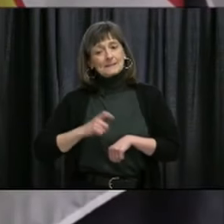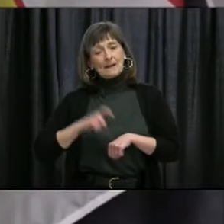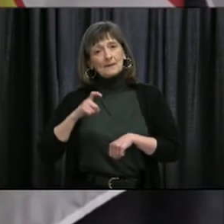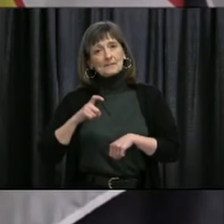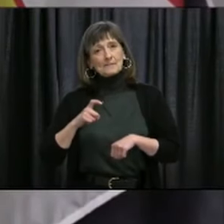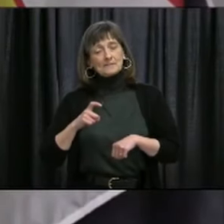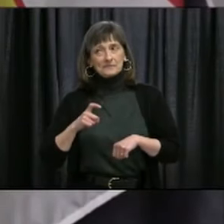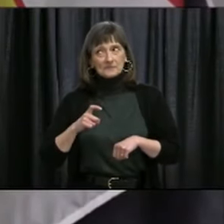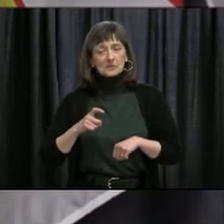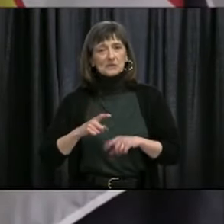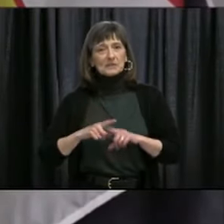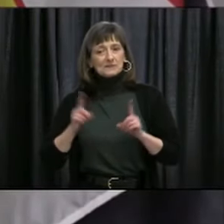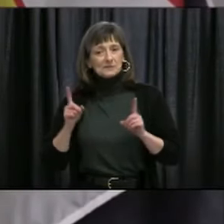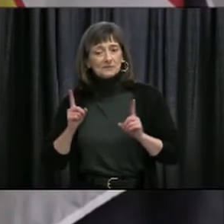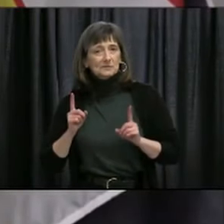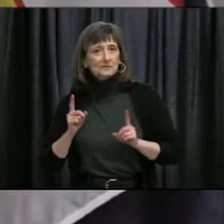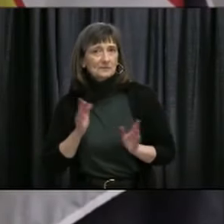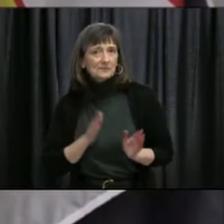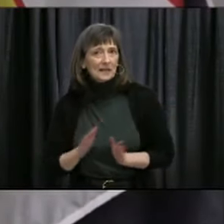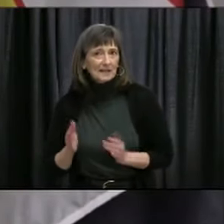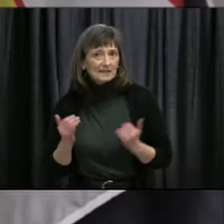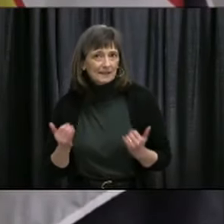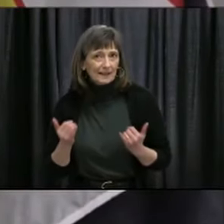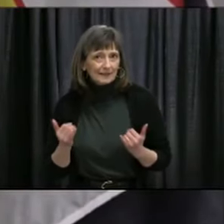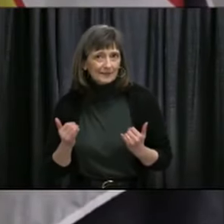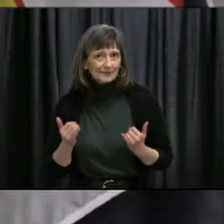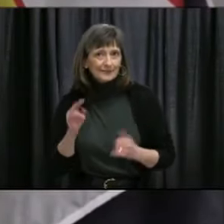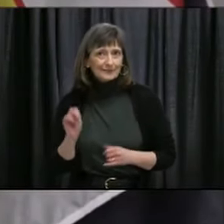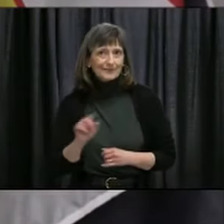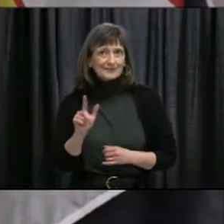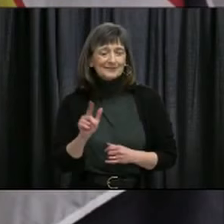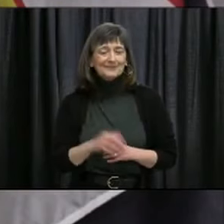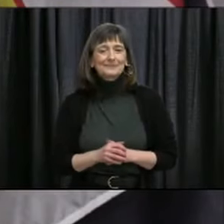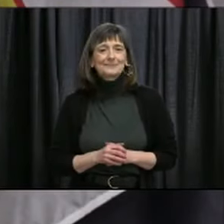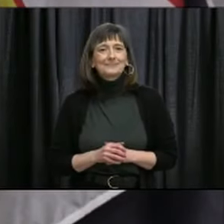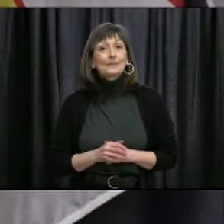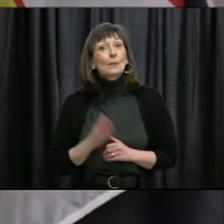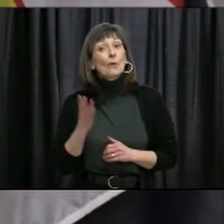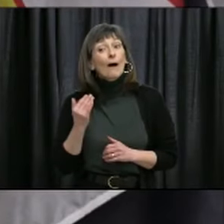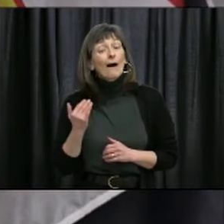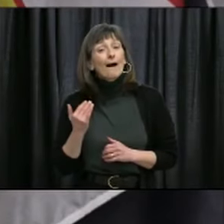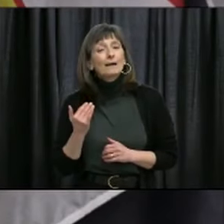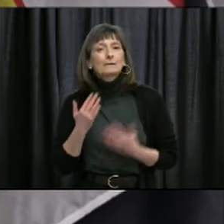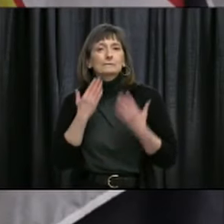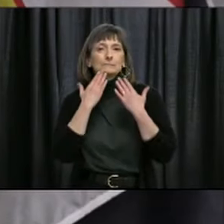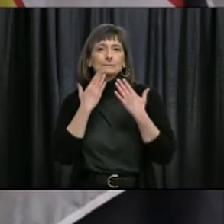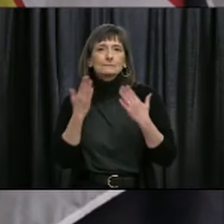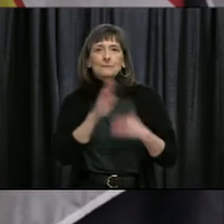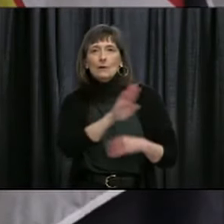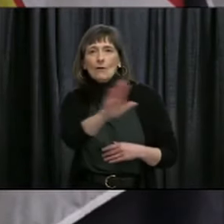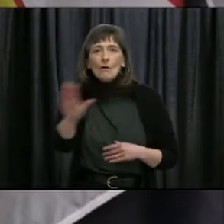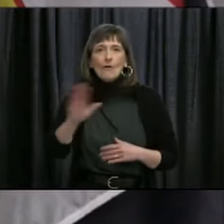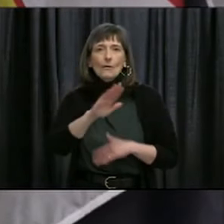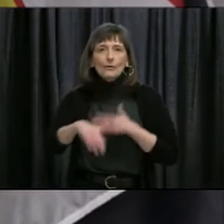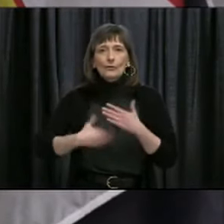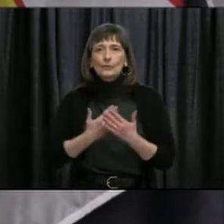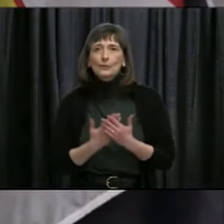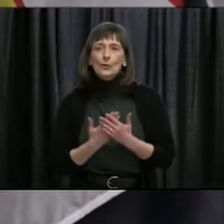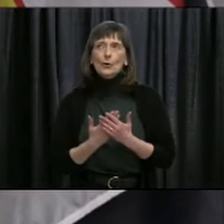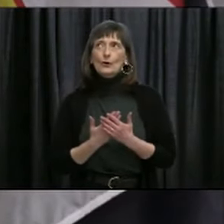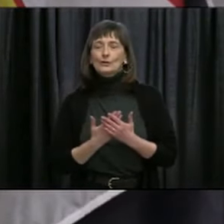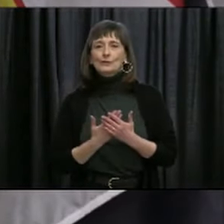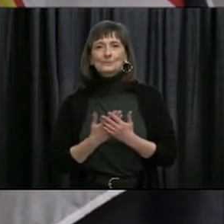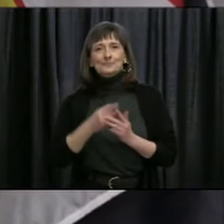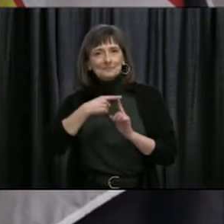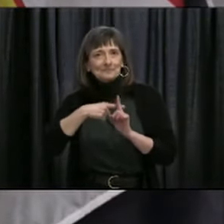COVID-19 in our province. Thanks to the incredible efforts of Newfoundlanders and Labradorians who have shown relentless spirit